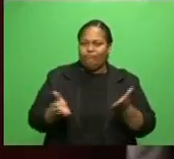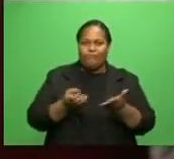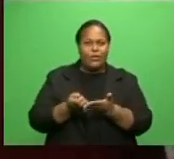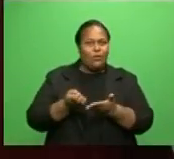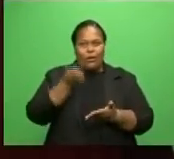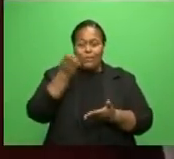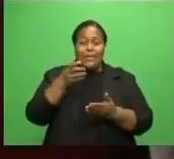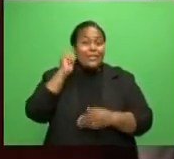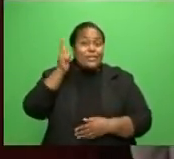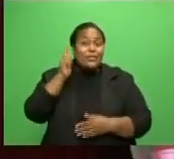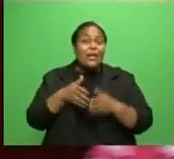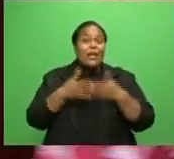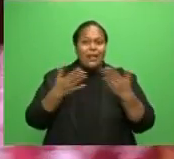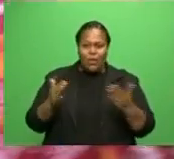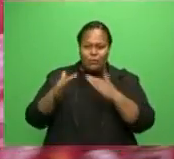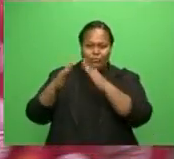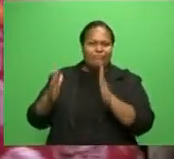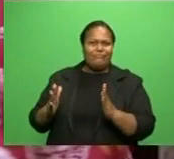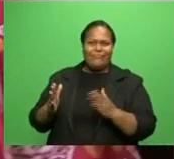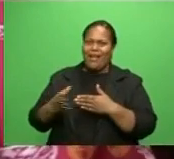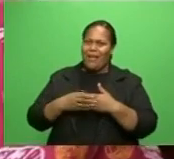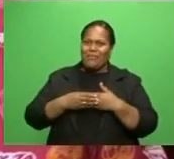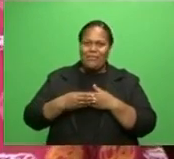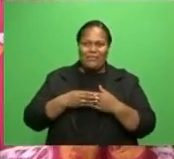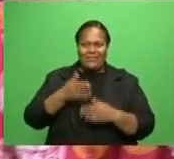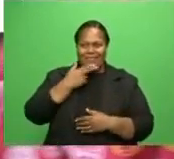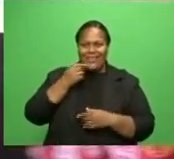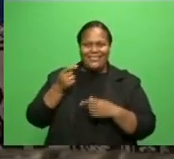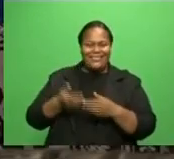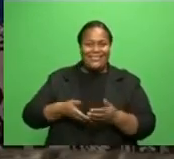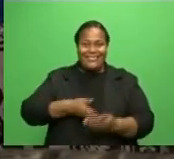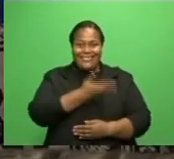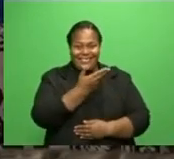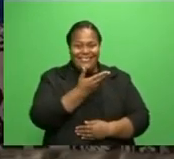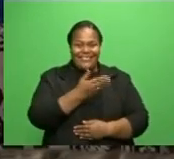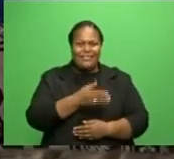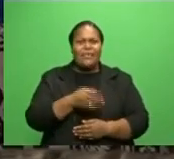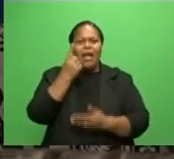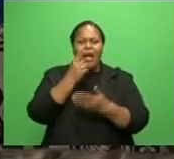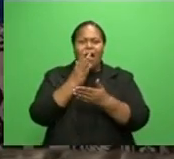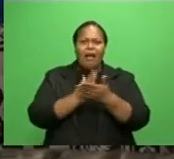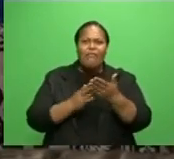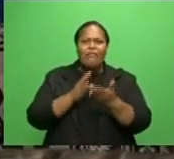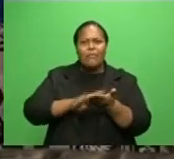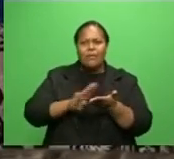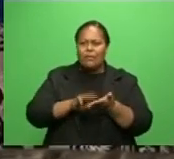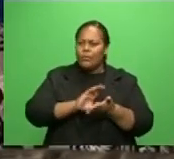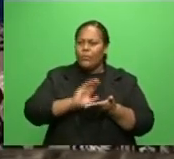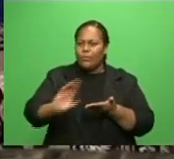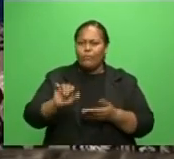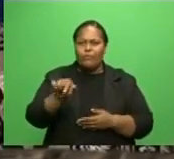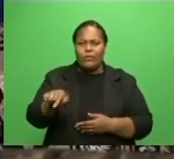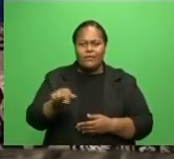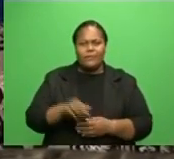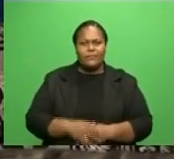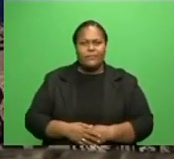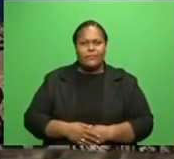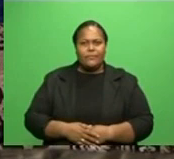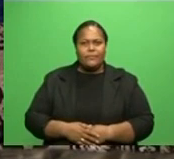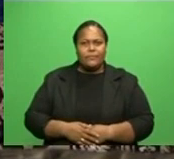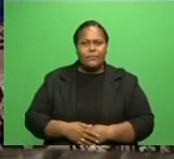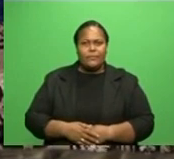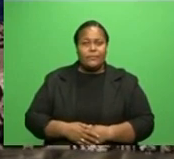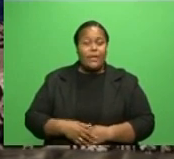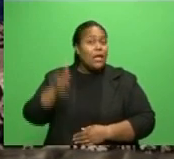half a million dollars has been invested in the new teachers' quarters. No teacher should spend their days making long,